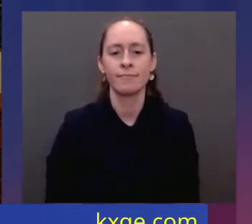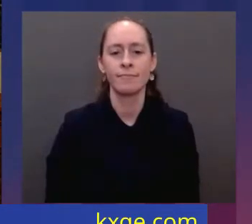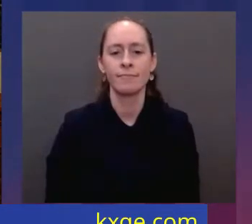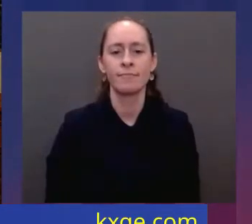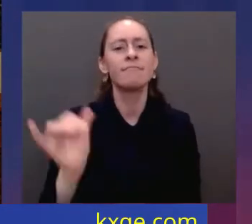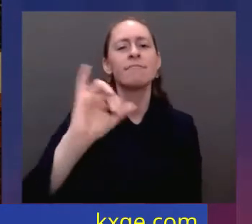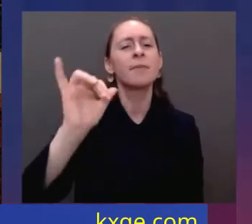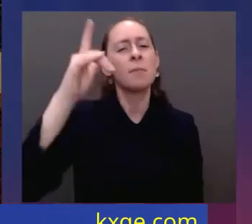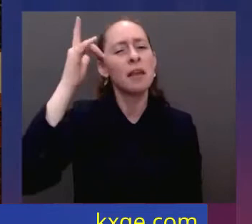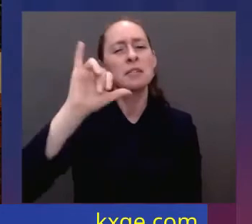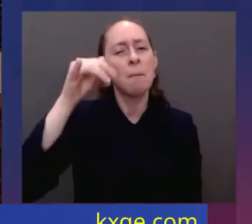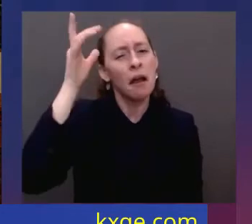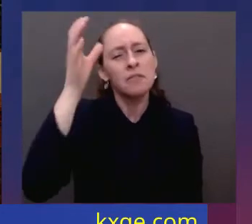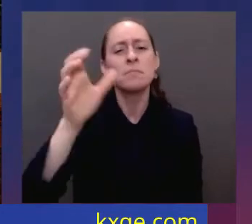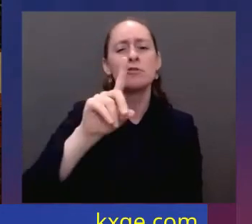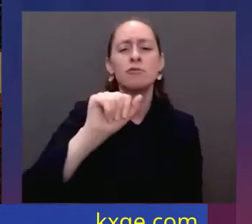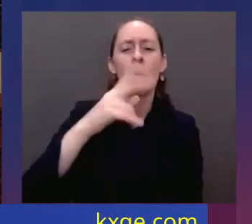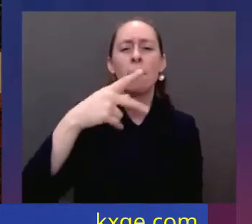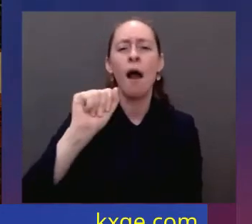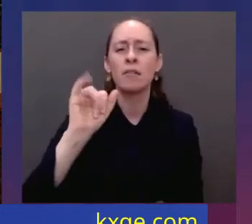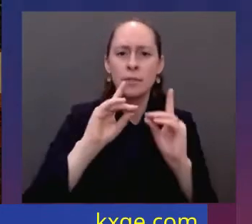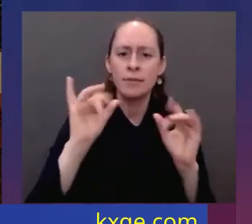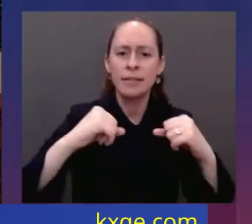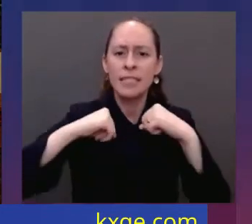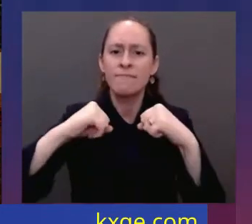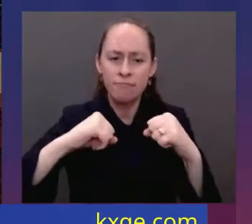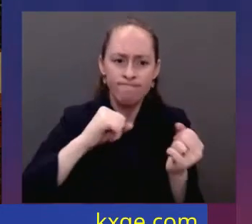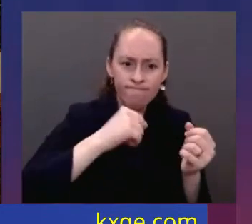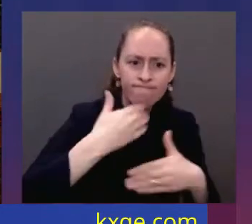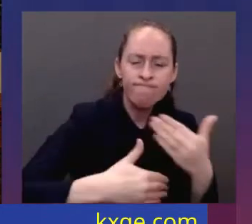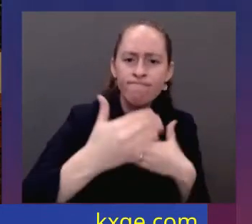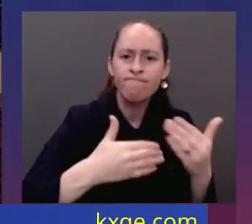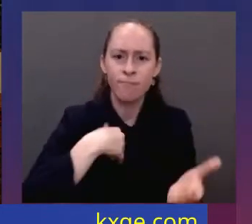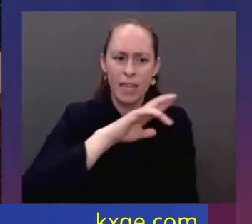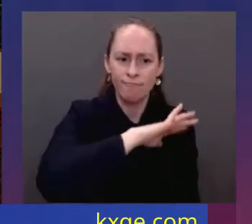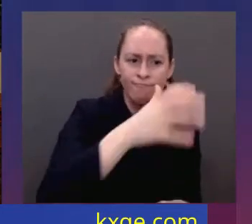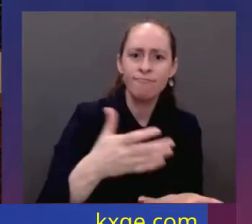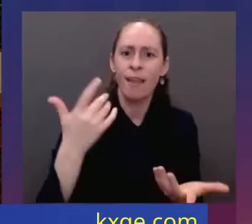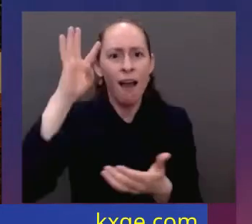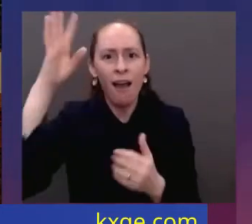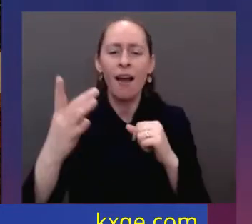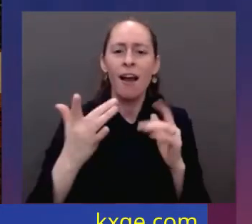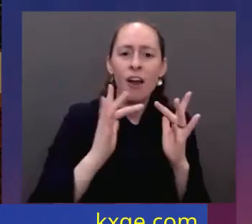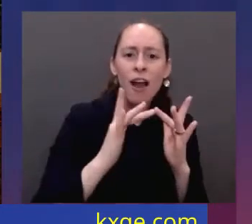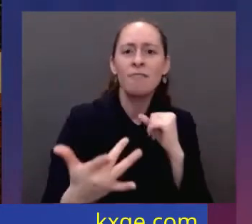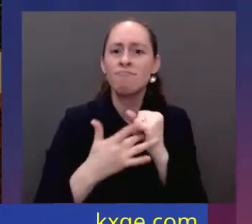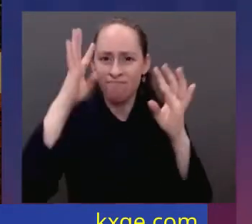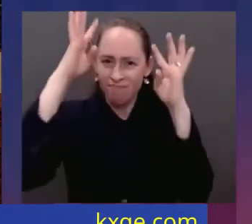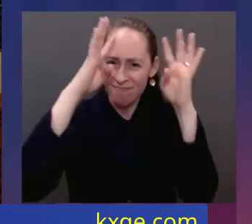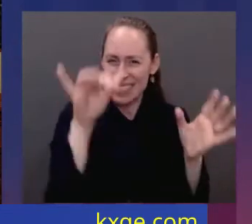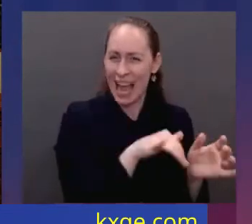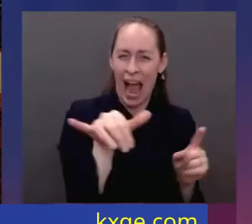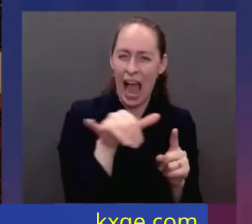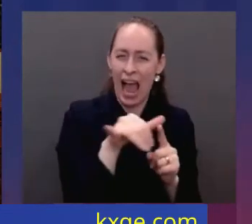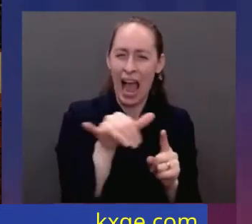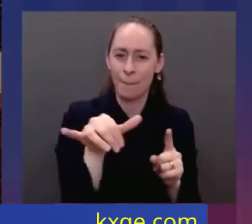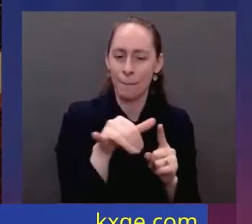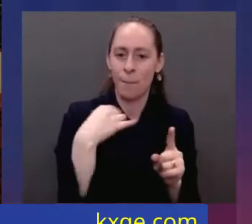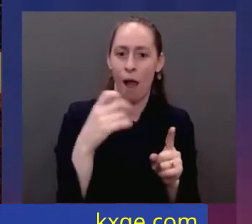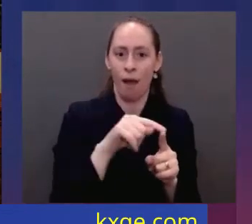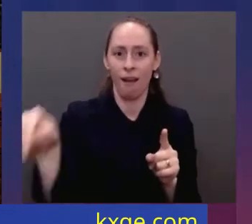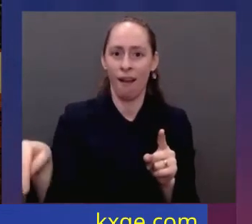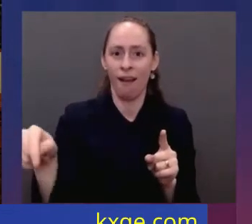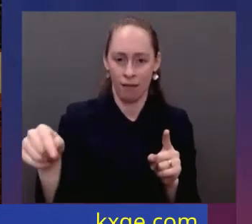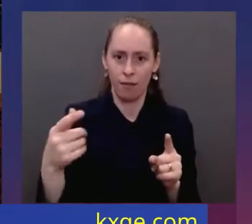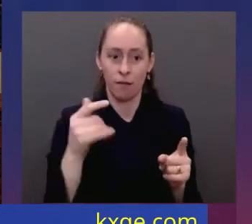the internet, GPS, and so much more to make our forces more safer and be able to wage war more with more clarity. ARPA will have a singular purpose to